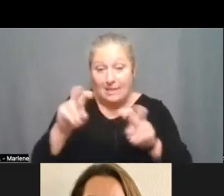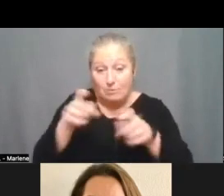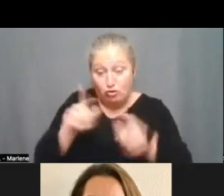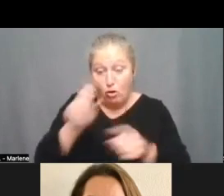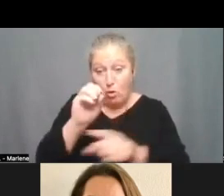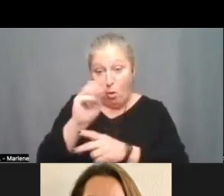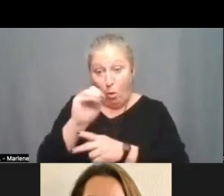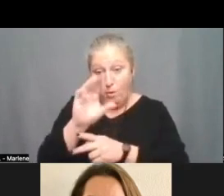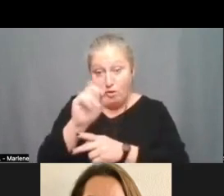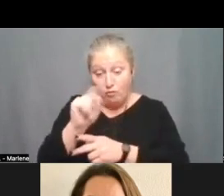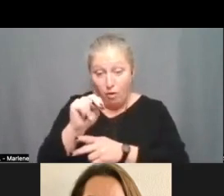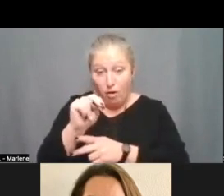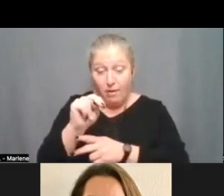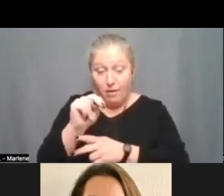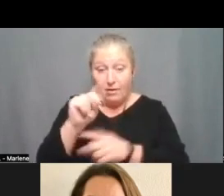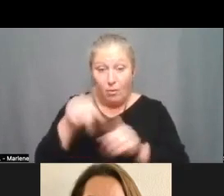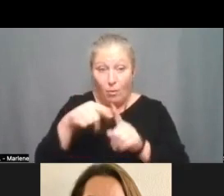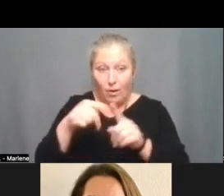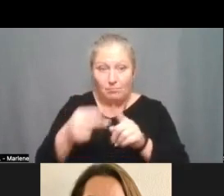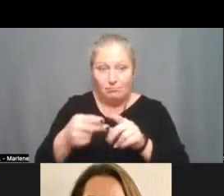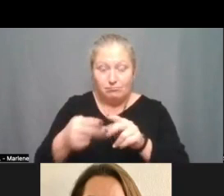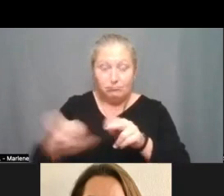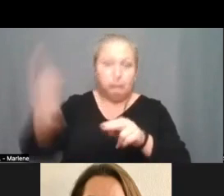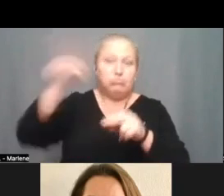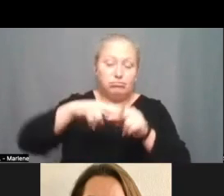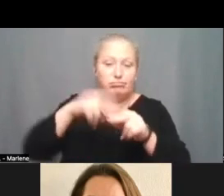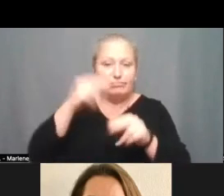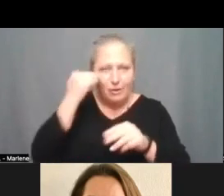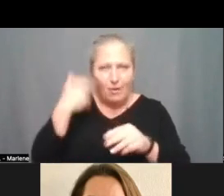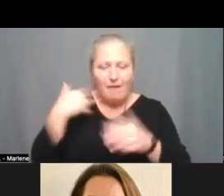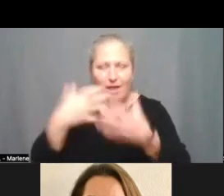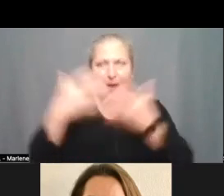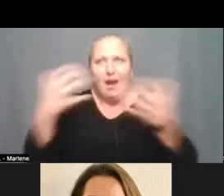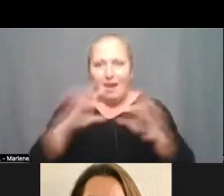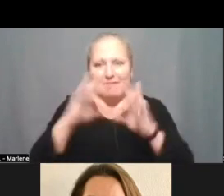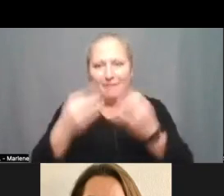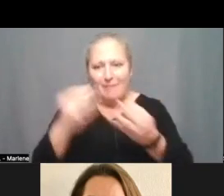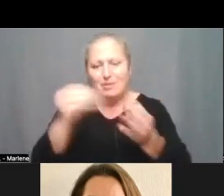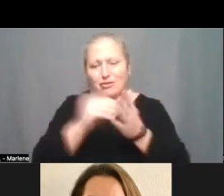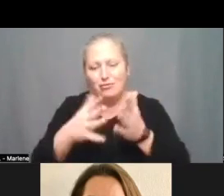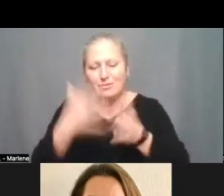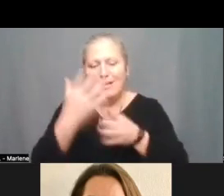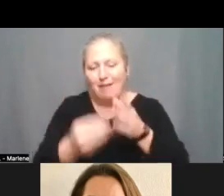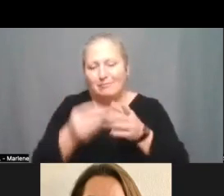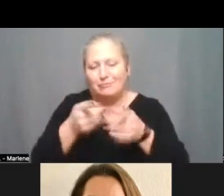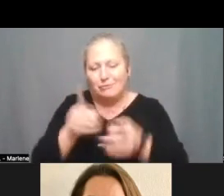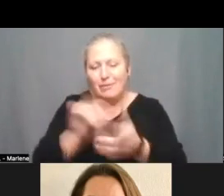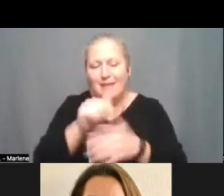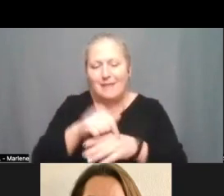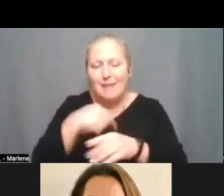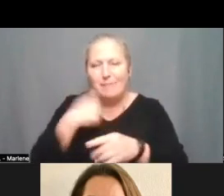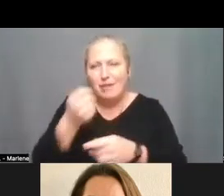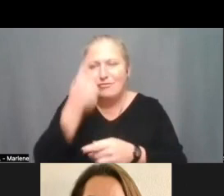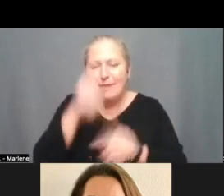surge i know that we we had a lot of families and a lot of students out at the time so i could understand that but um but thank you for that answer